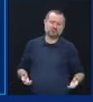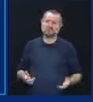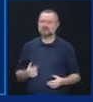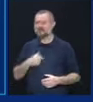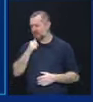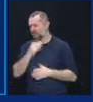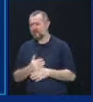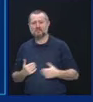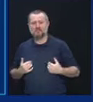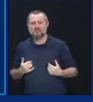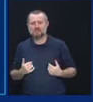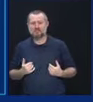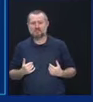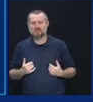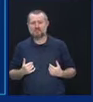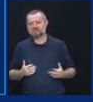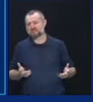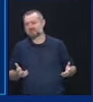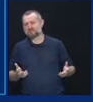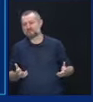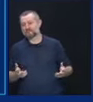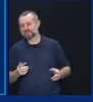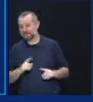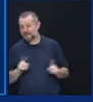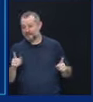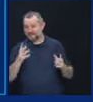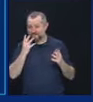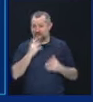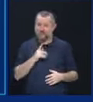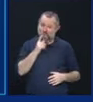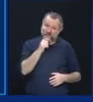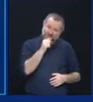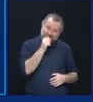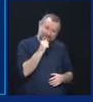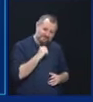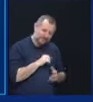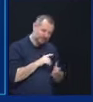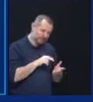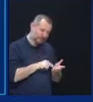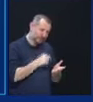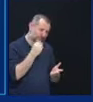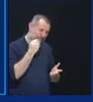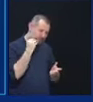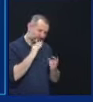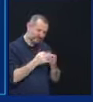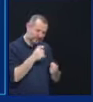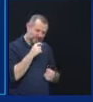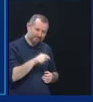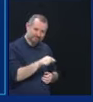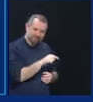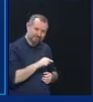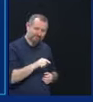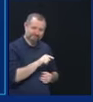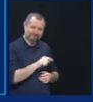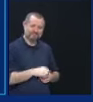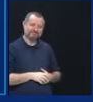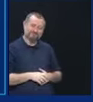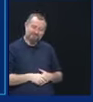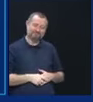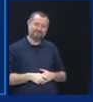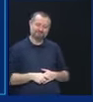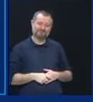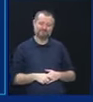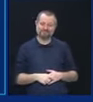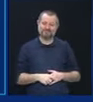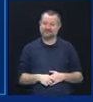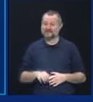paid the price here. It was the nursing home families who were confused. And that's Thomas Paine.